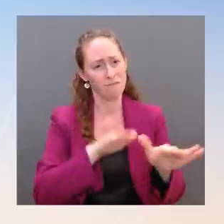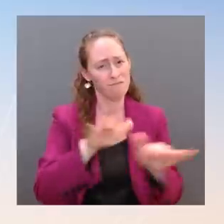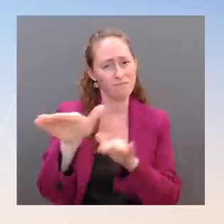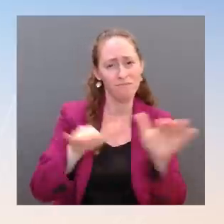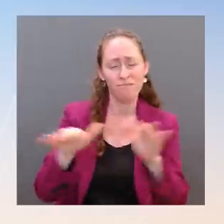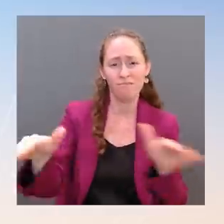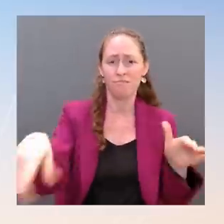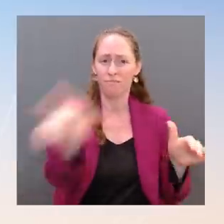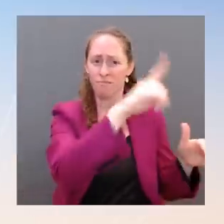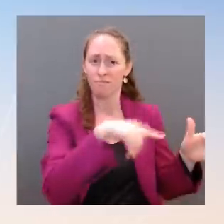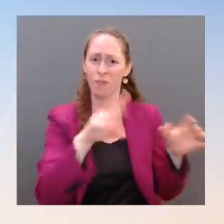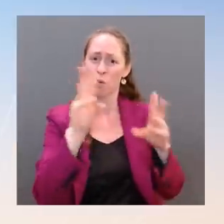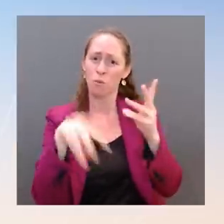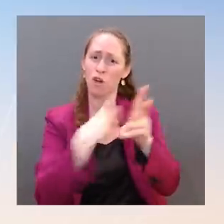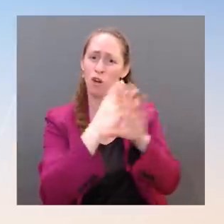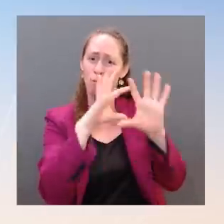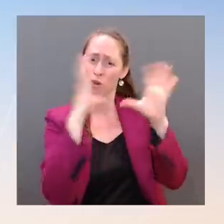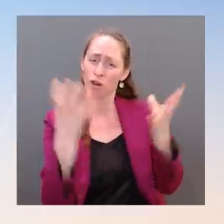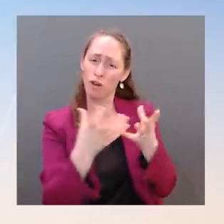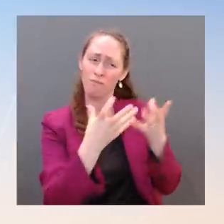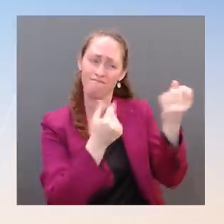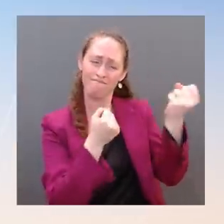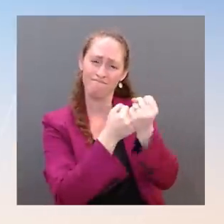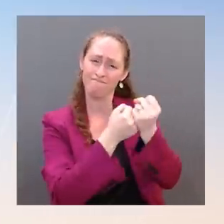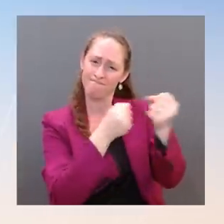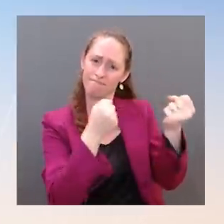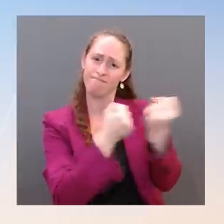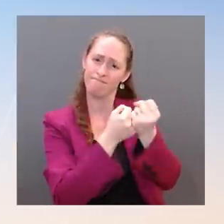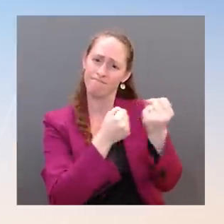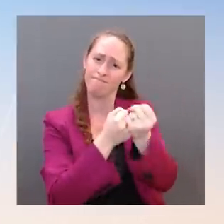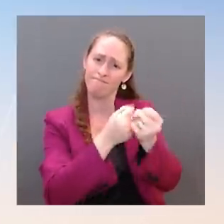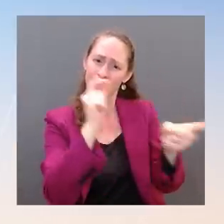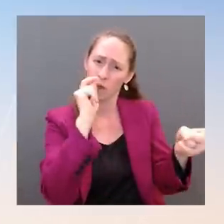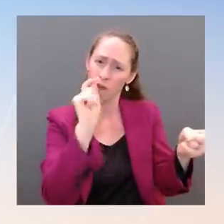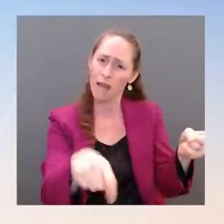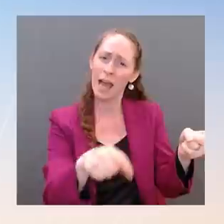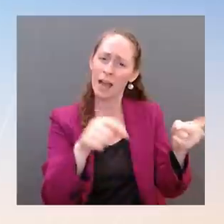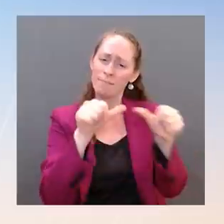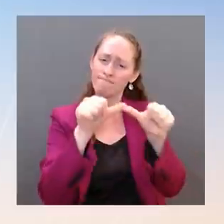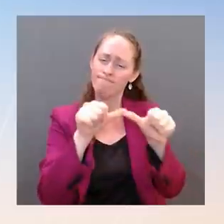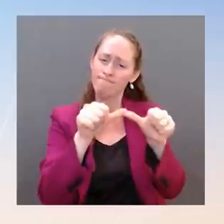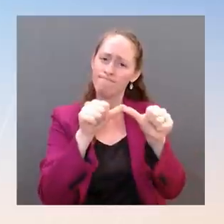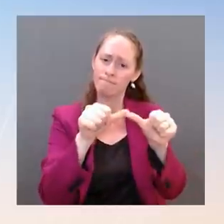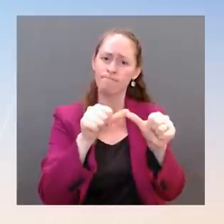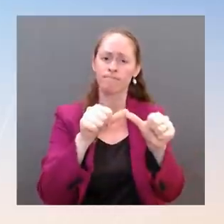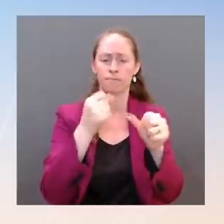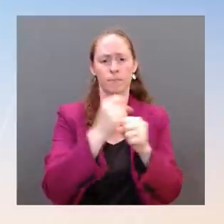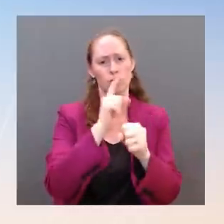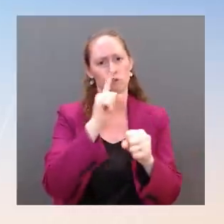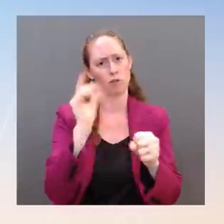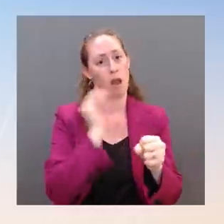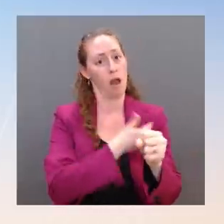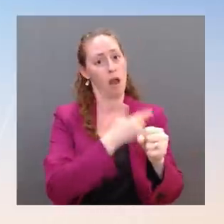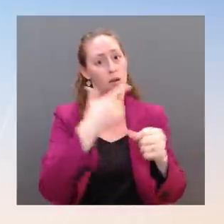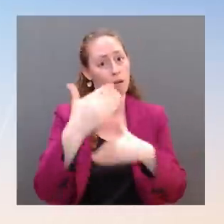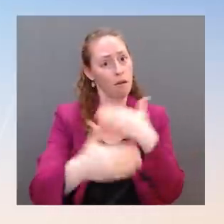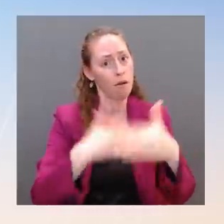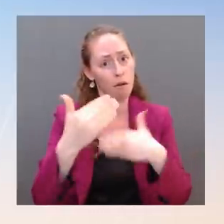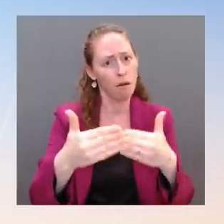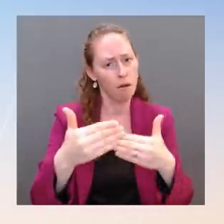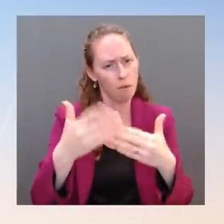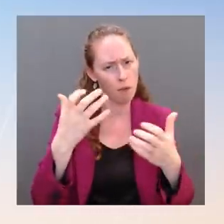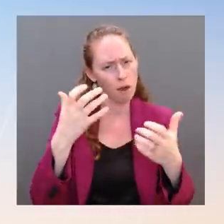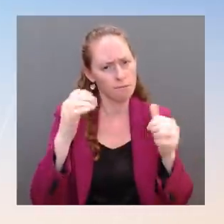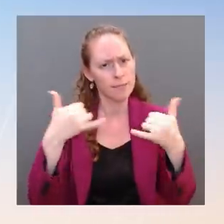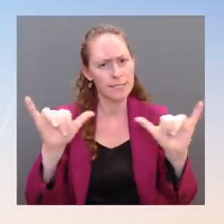ensuring that our efforts in those missions are successful, but he also intends to seize this moment, this pivotal moment, to assert